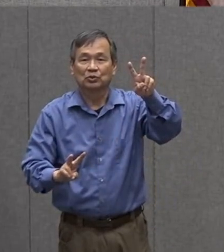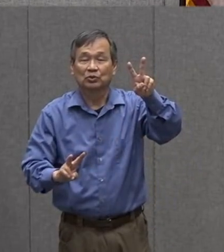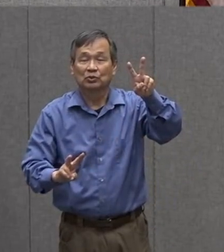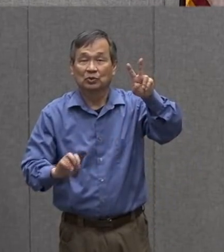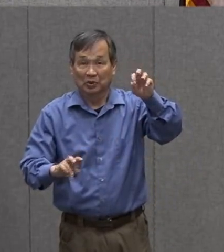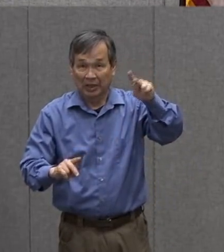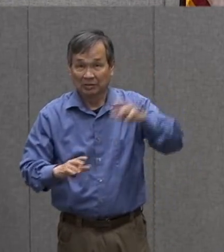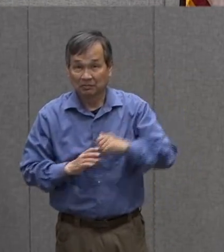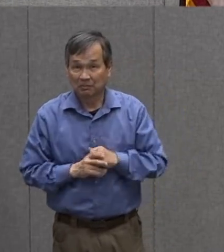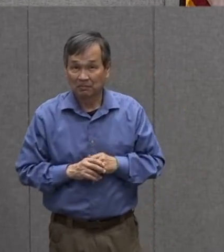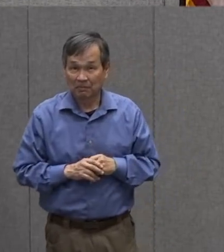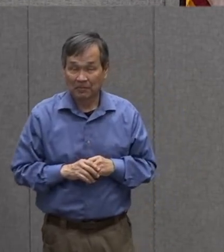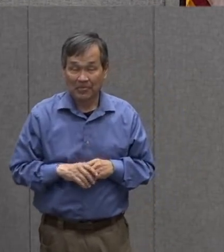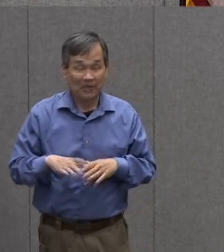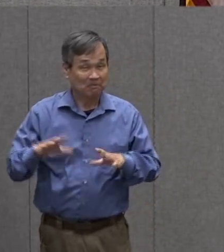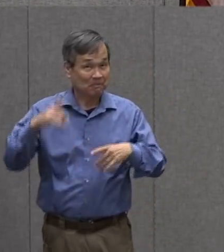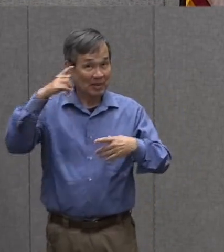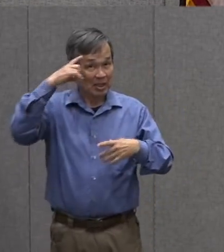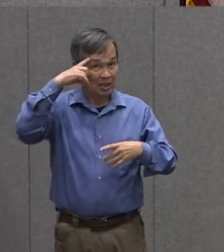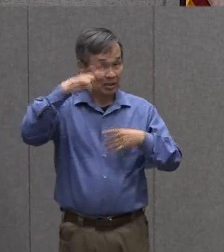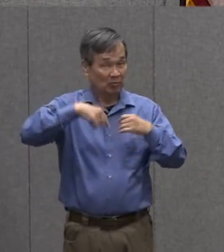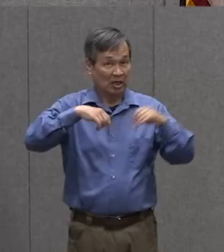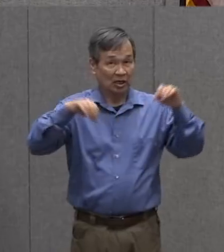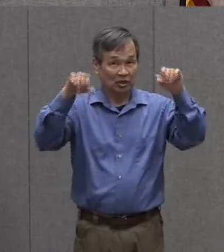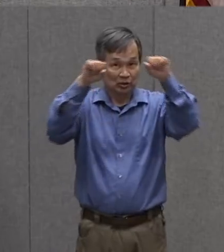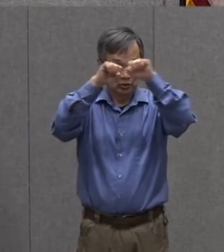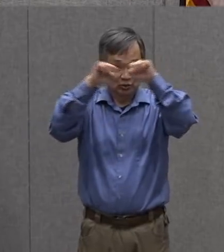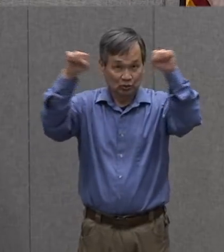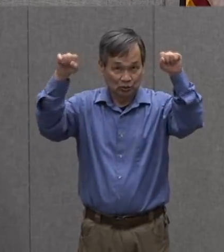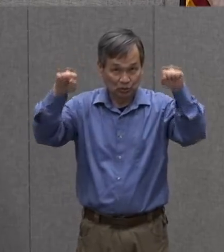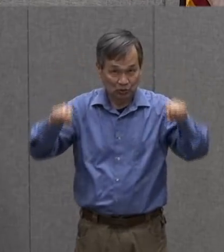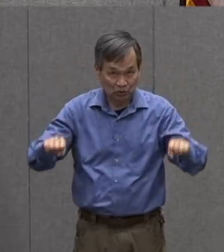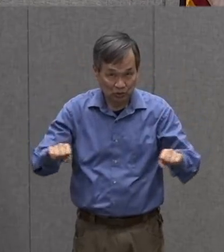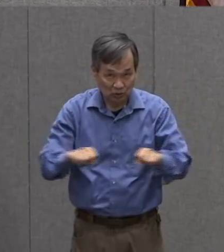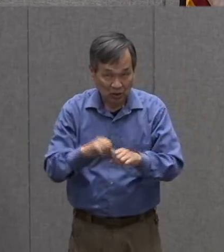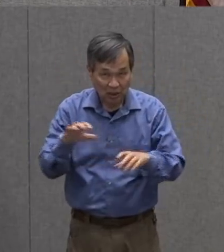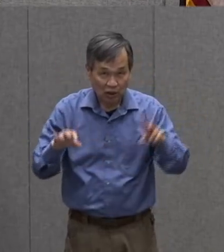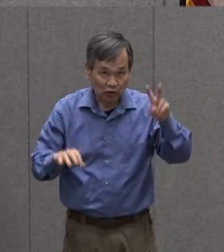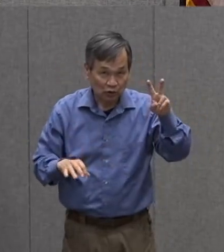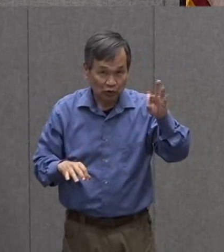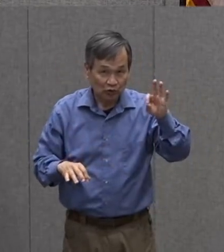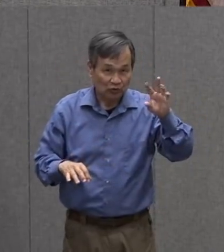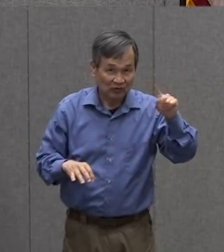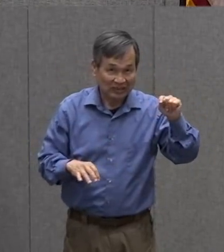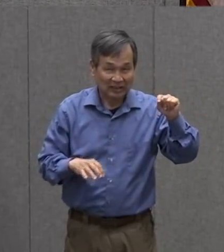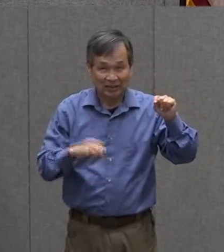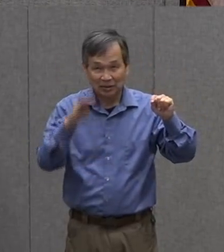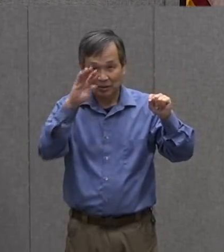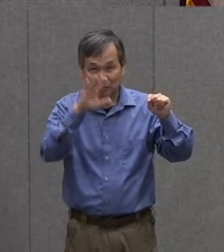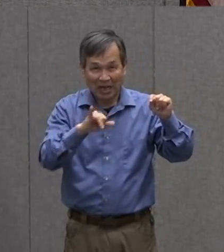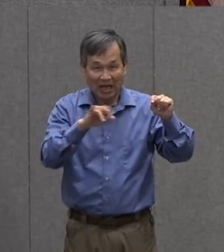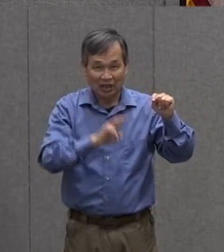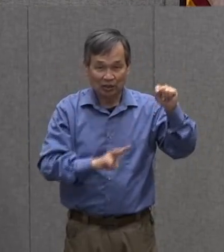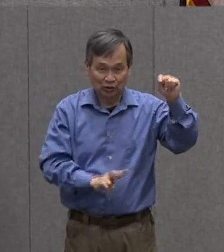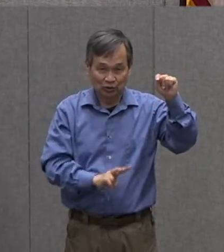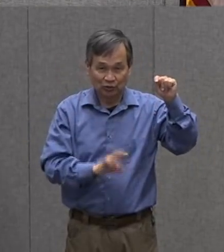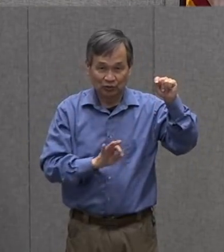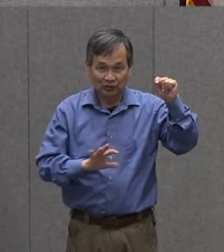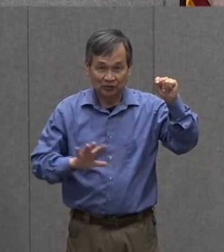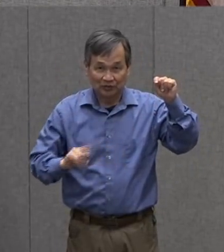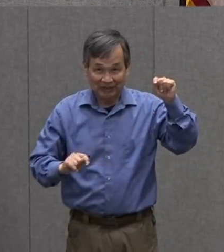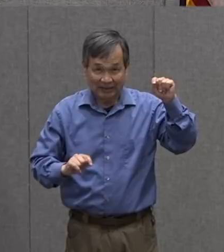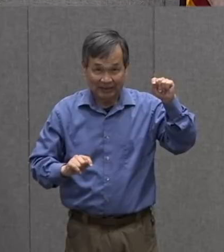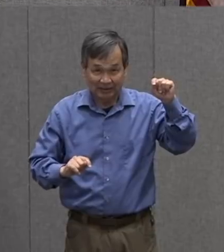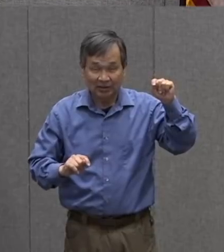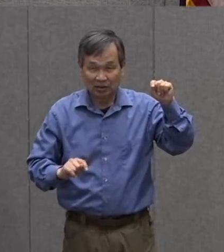thinking about a two by two square or two by two square outside you want to go outside and